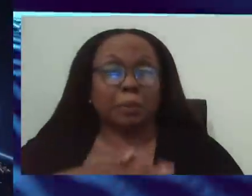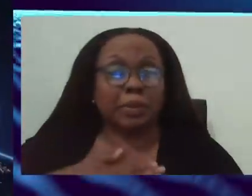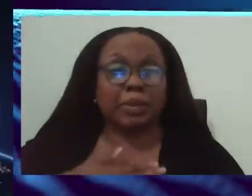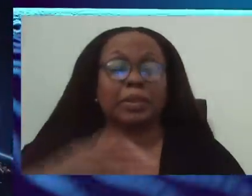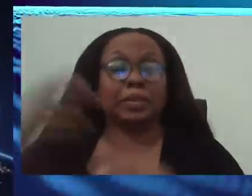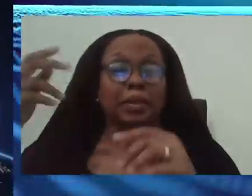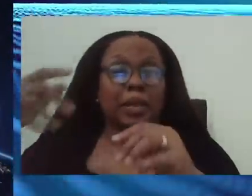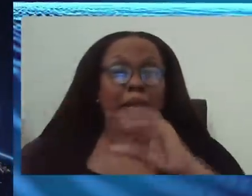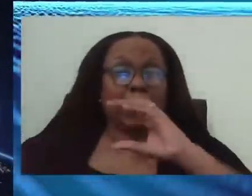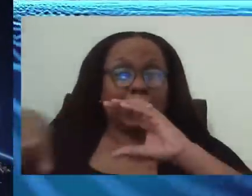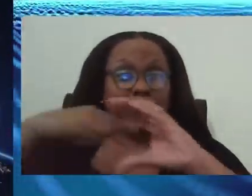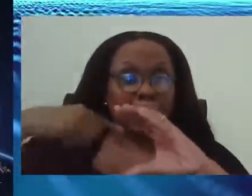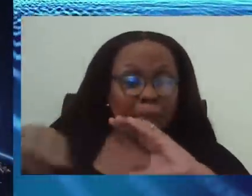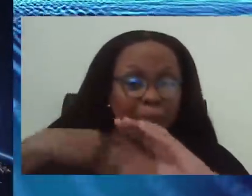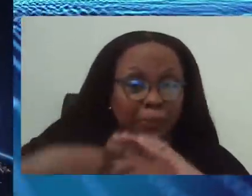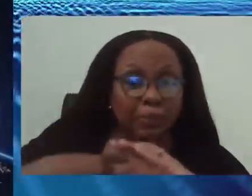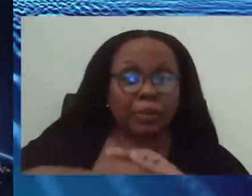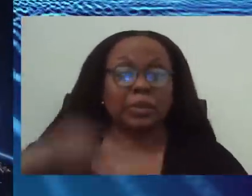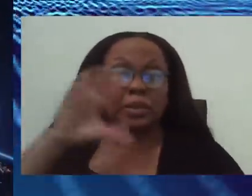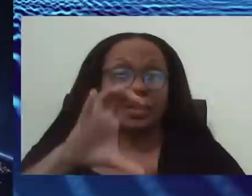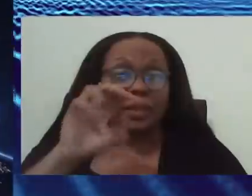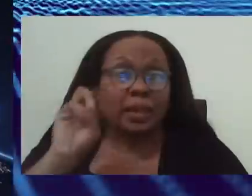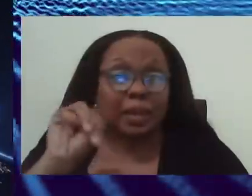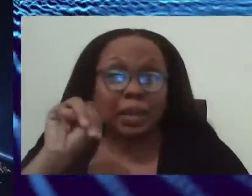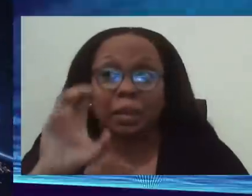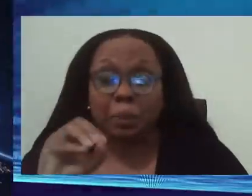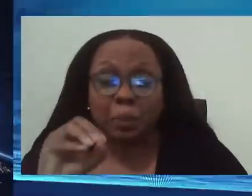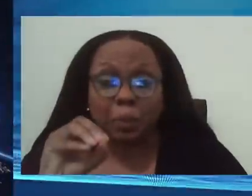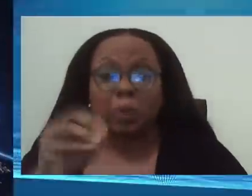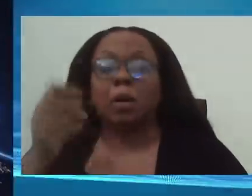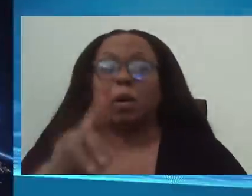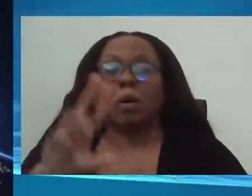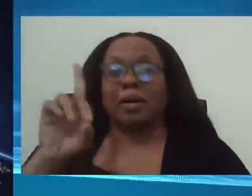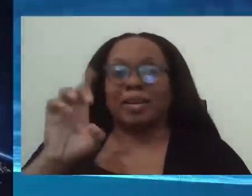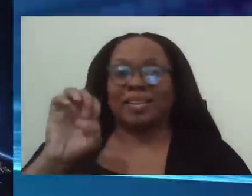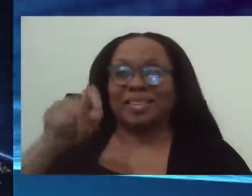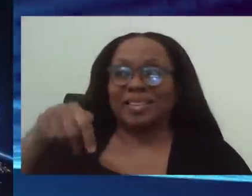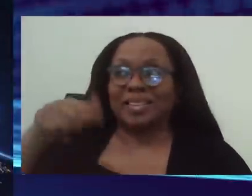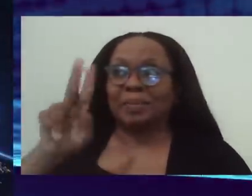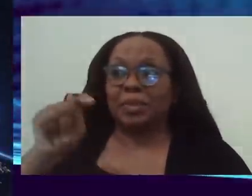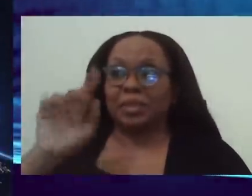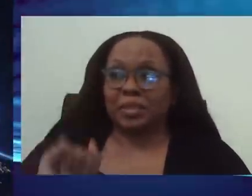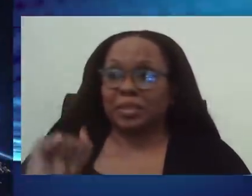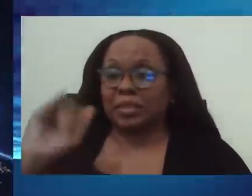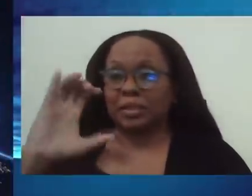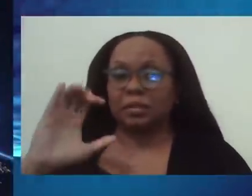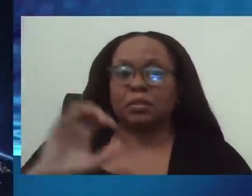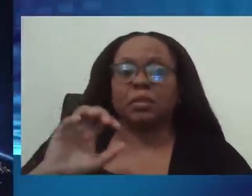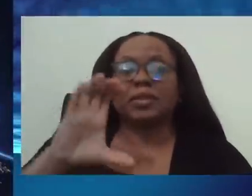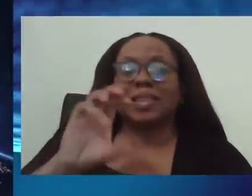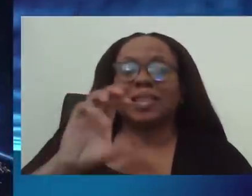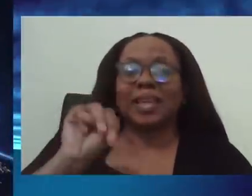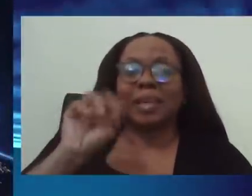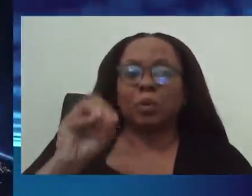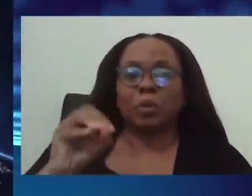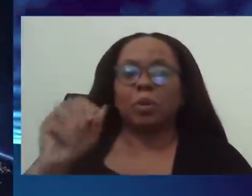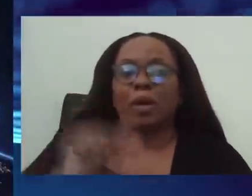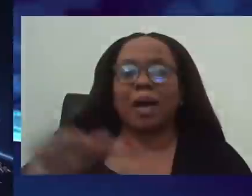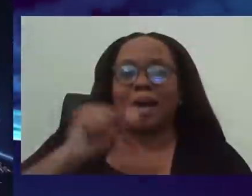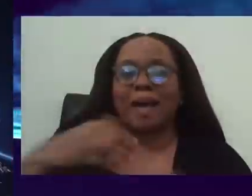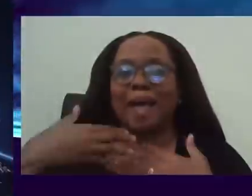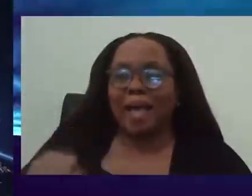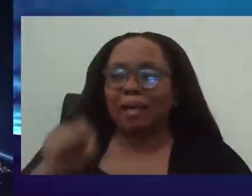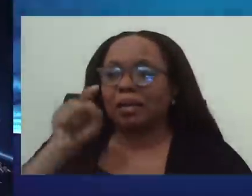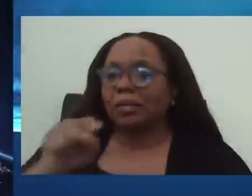the CMO or the deputy CMO. So, that's CMO at Barbados at health.gov